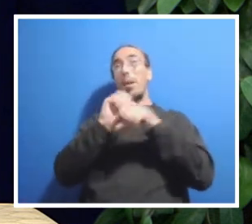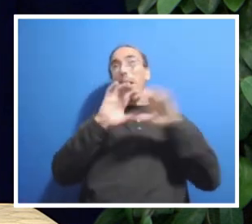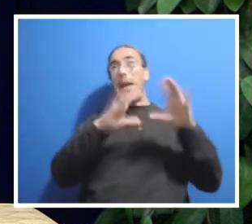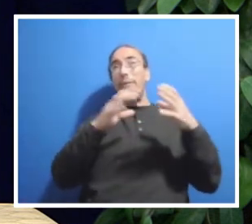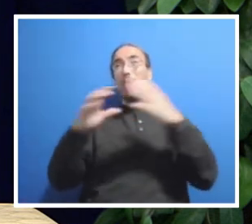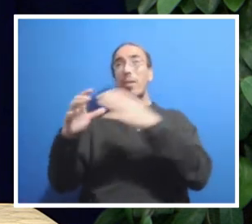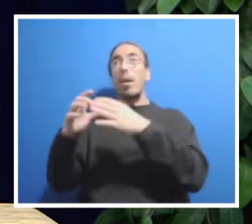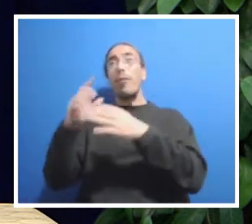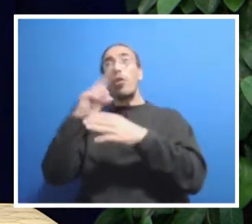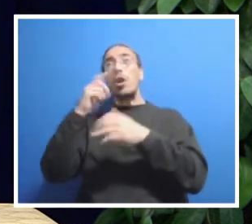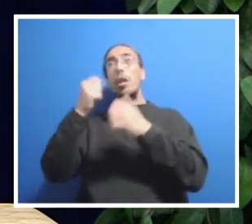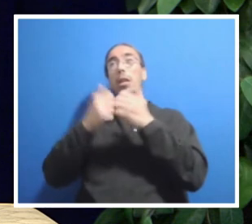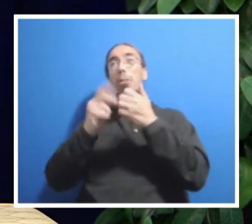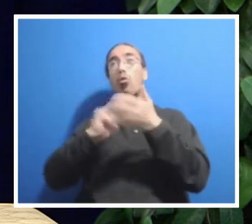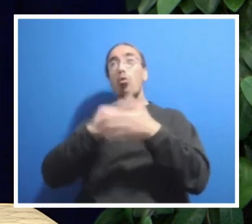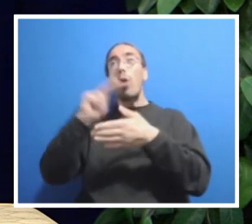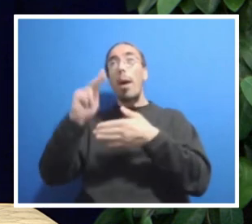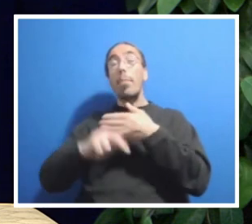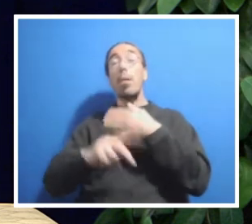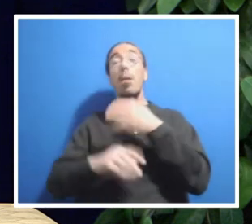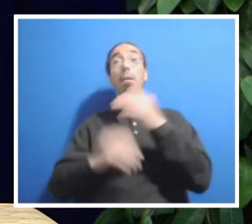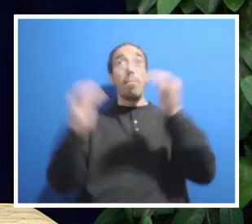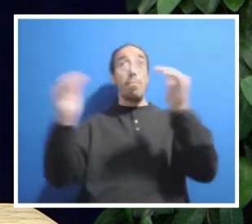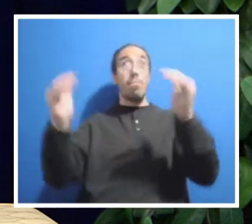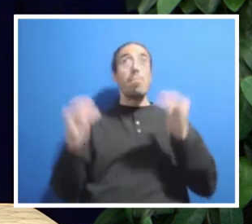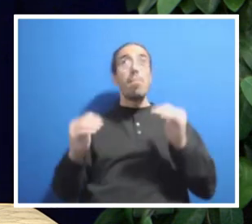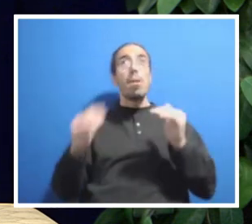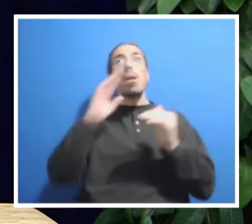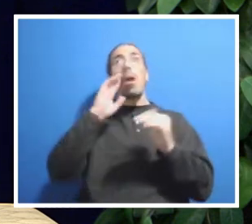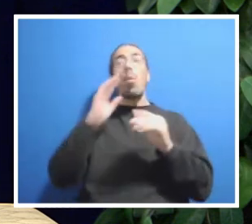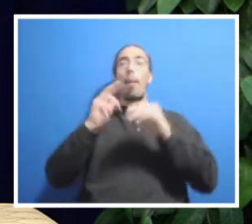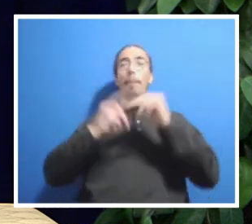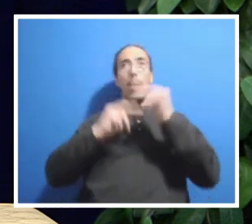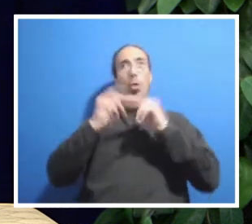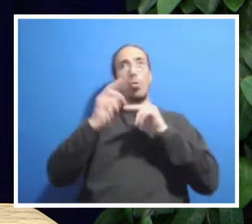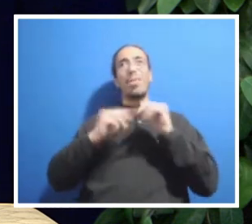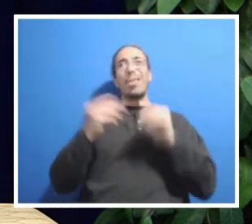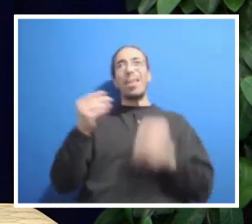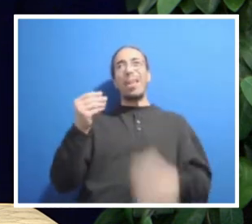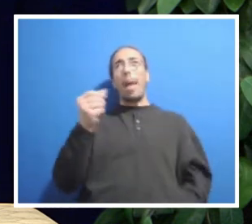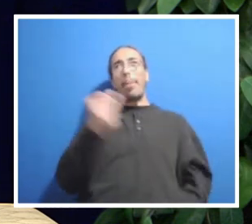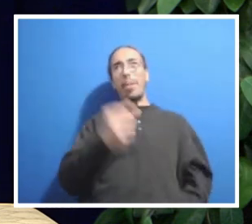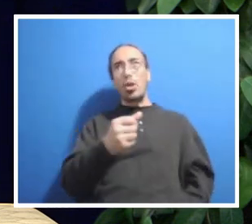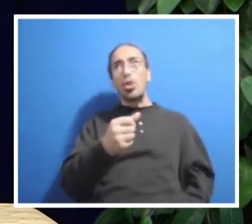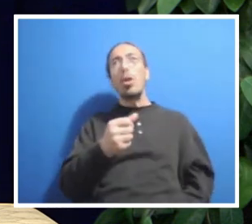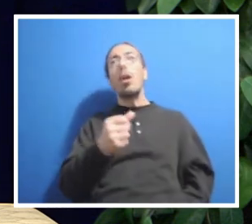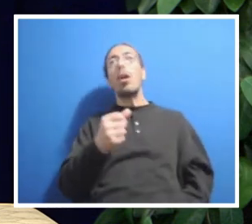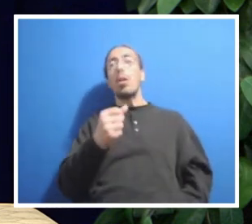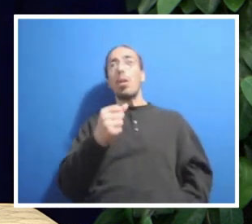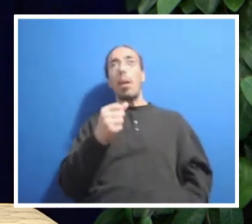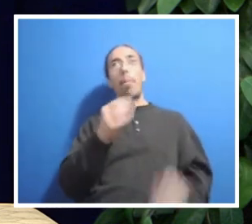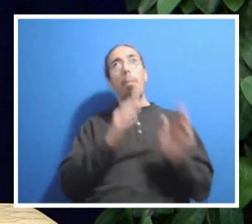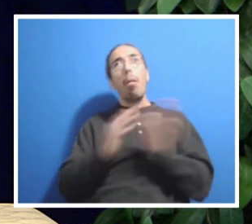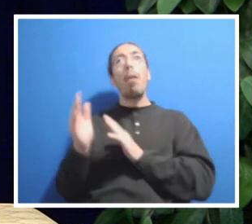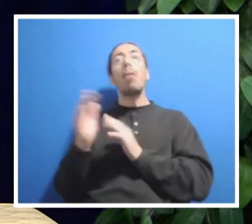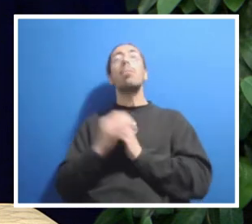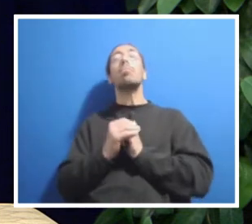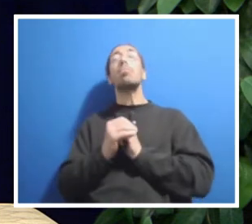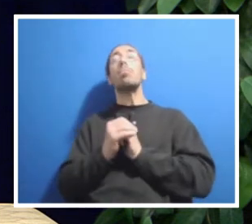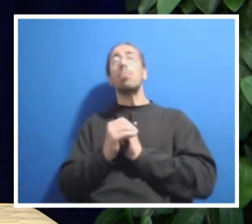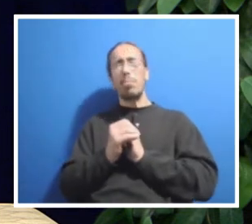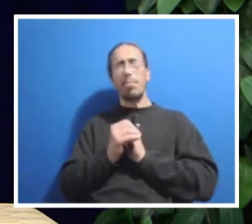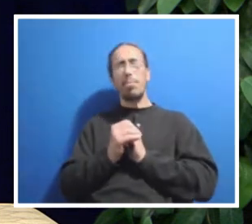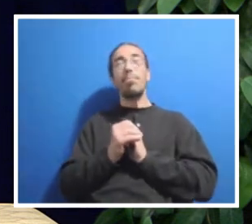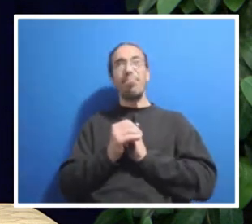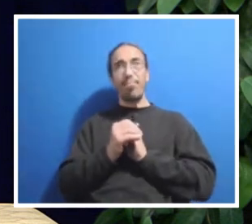The next part will be for us to build out the compensation components of the plan. We expect that